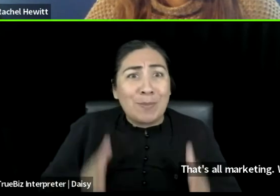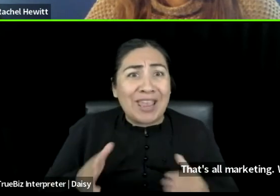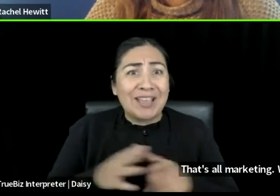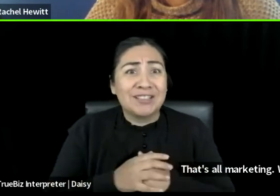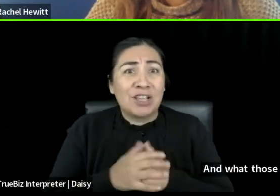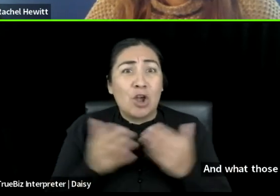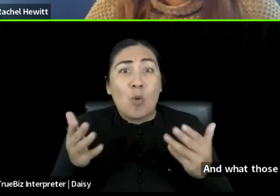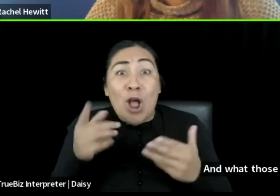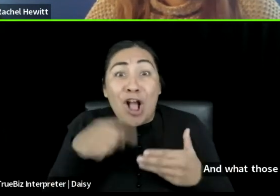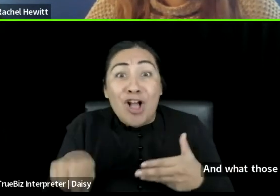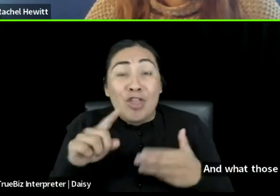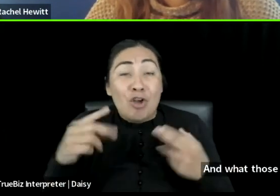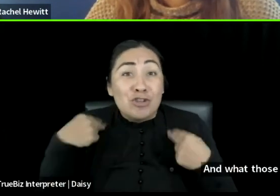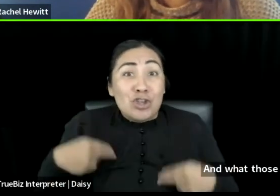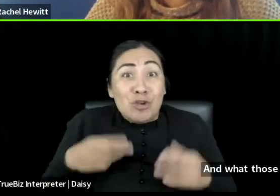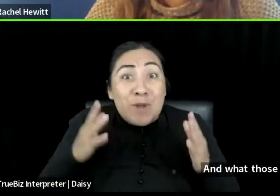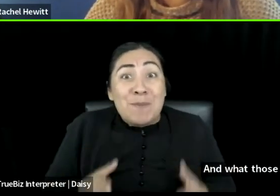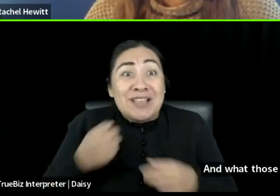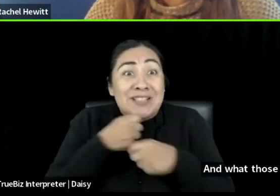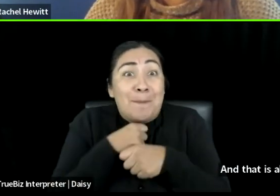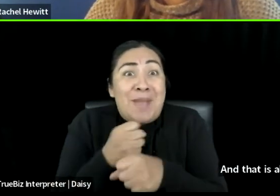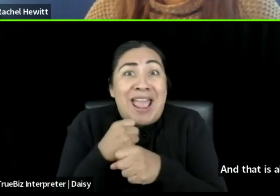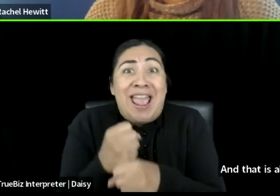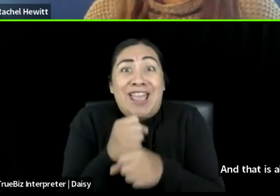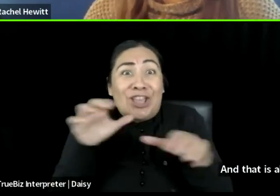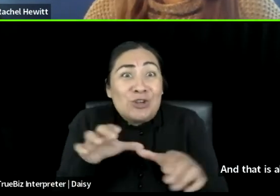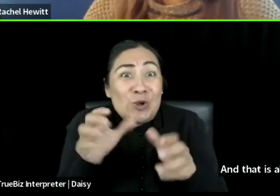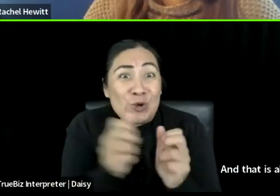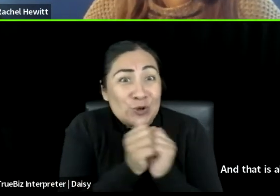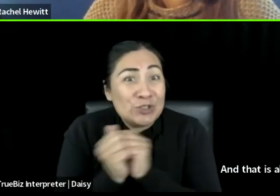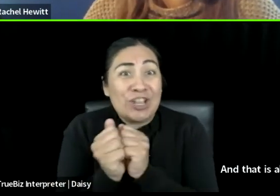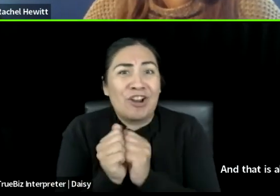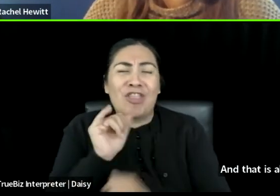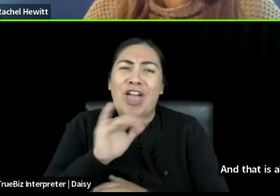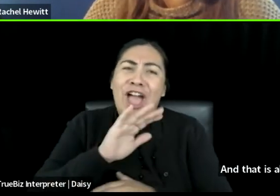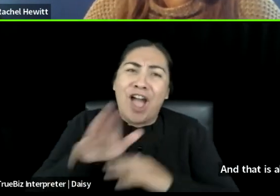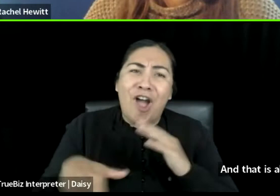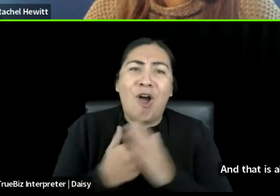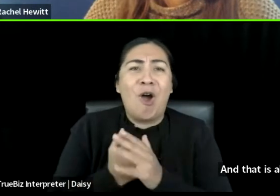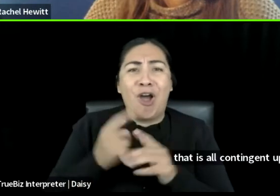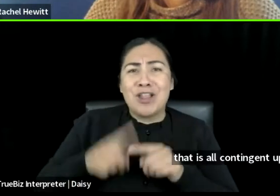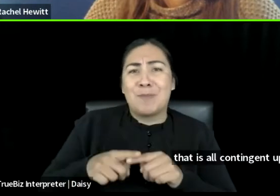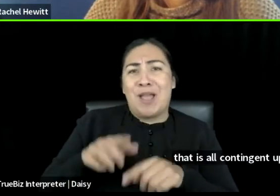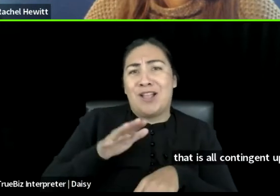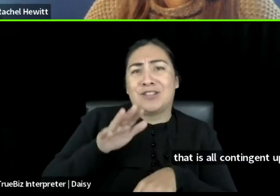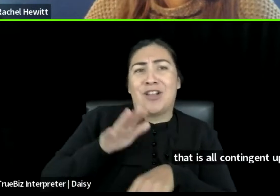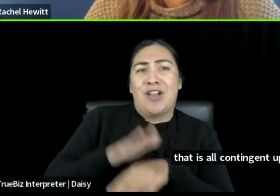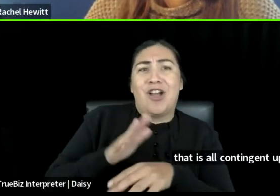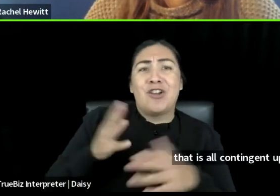And that is all contingent upon who those human beings were to each other in the room.